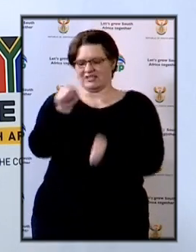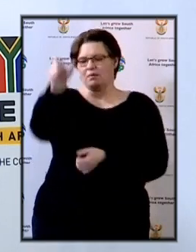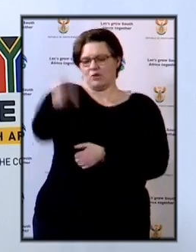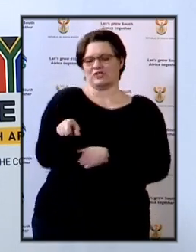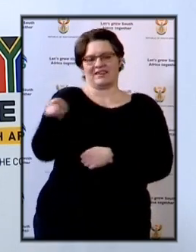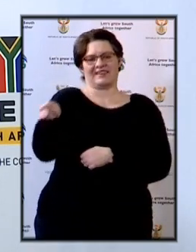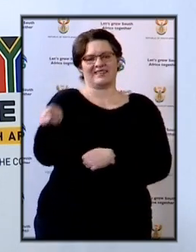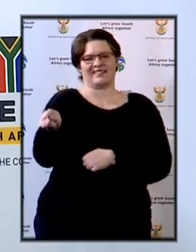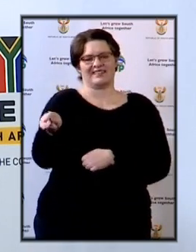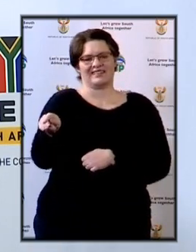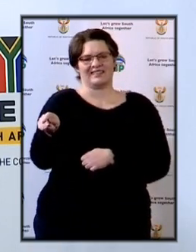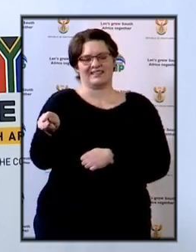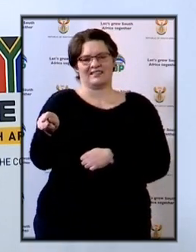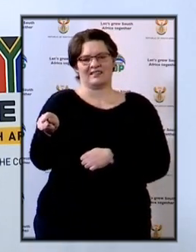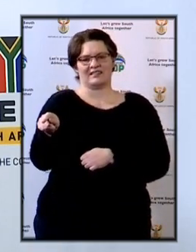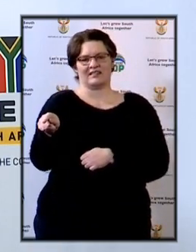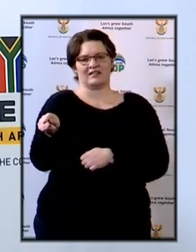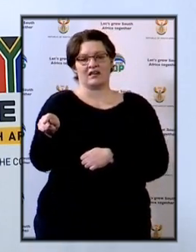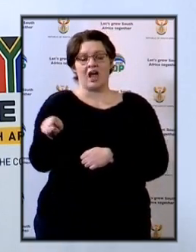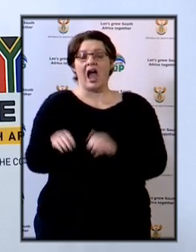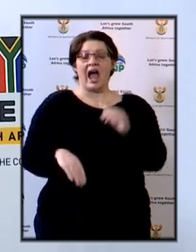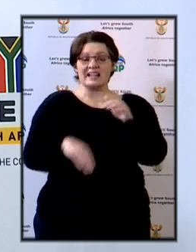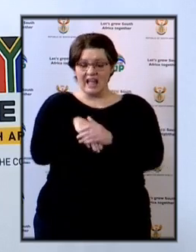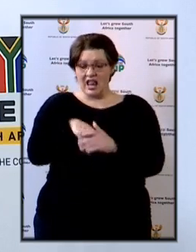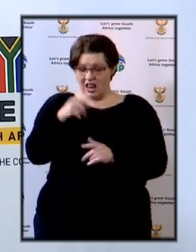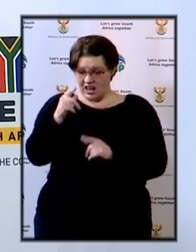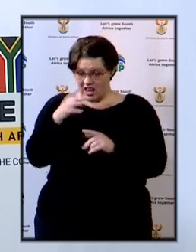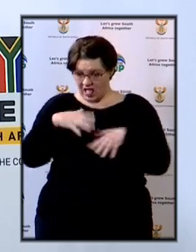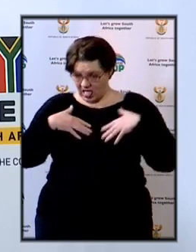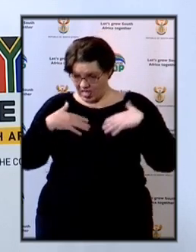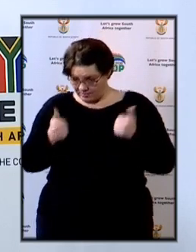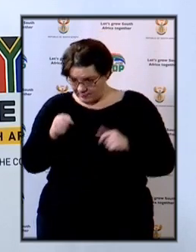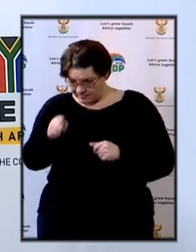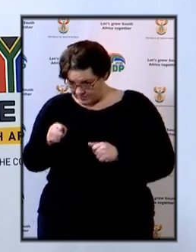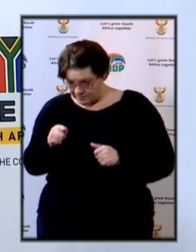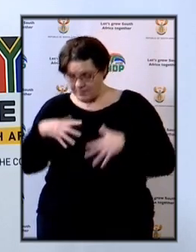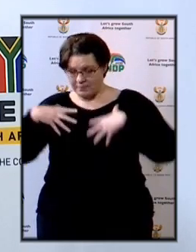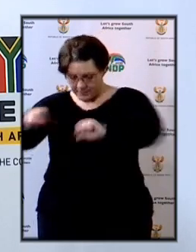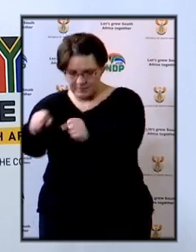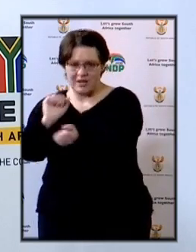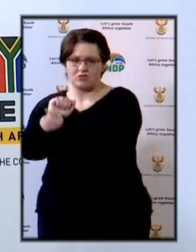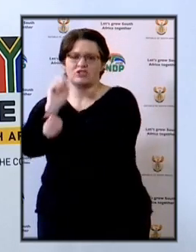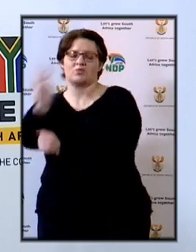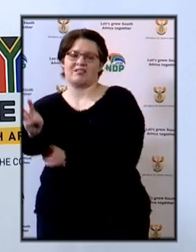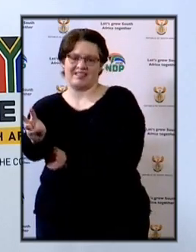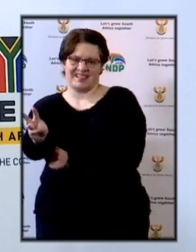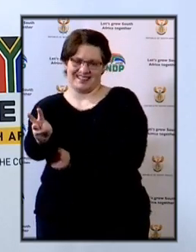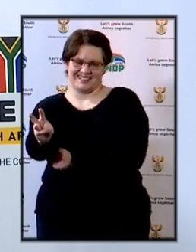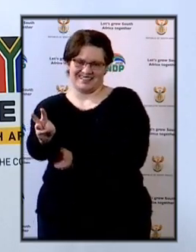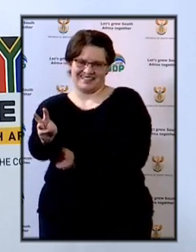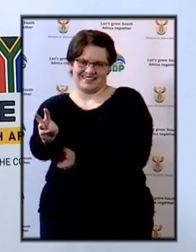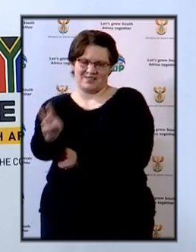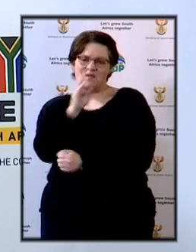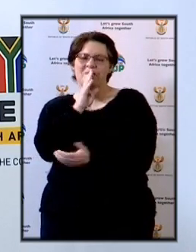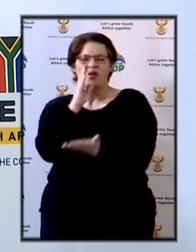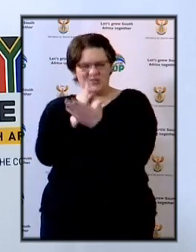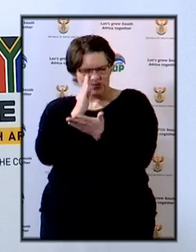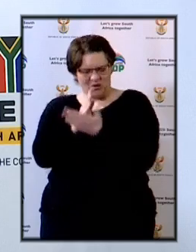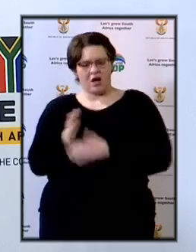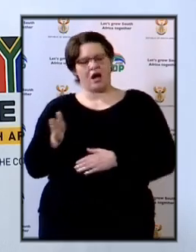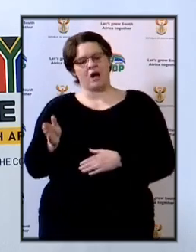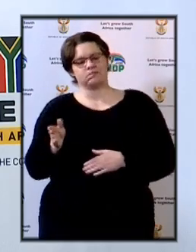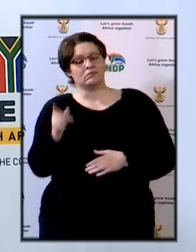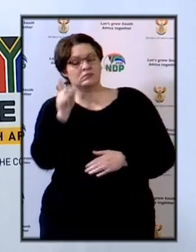remains valid until it is executed so we will secure the attendance of that